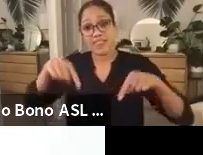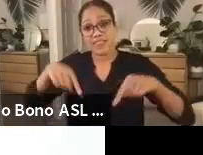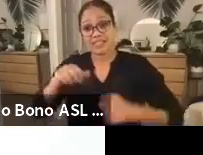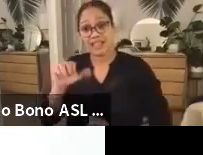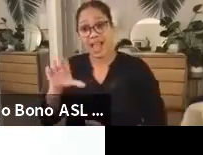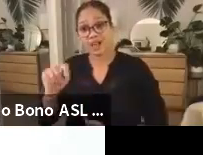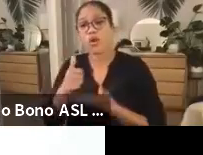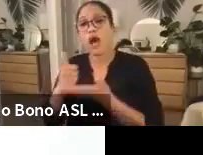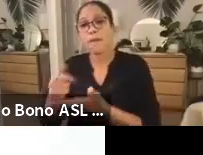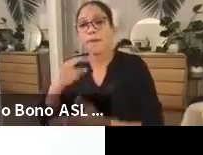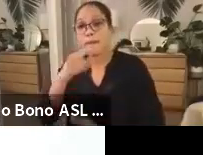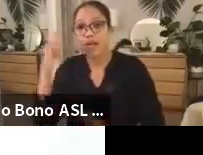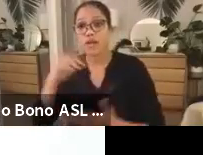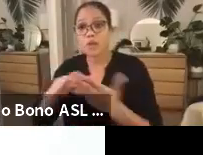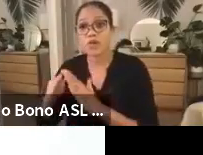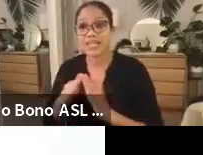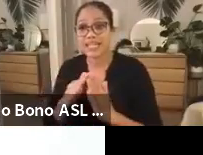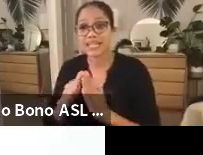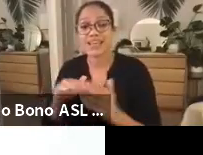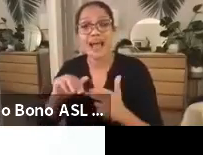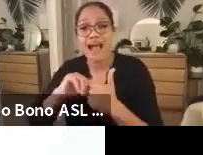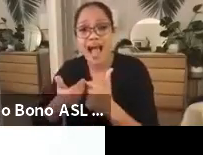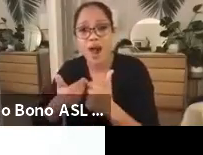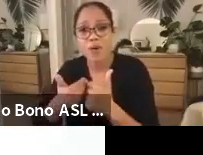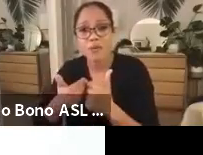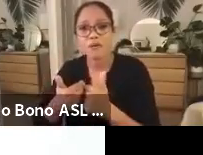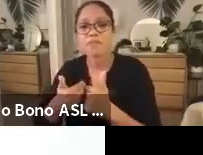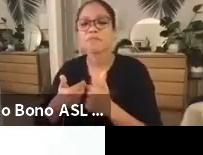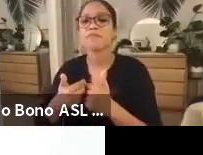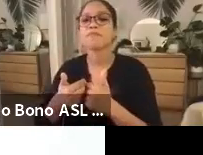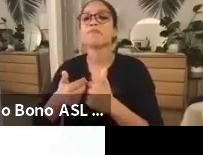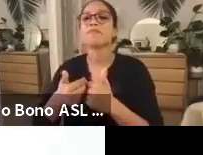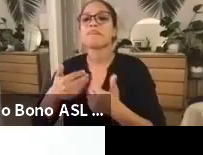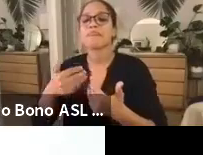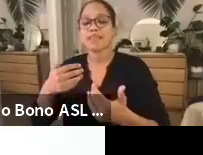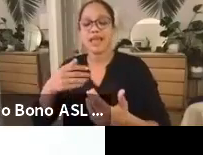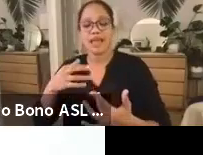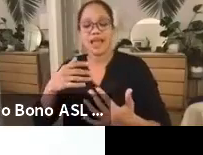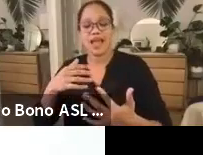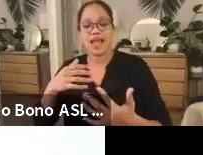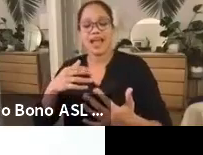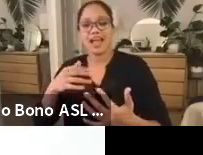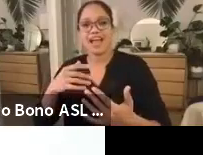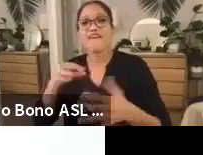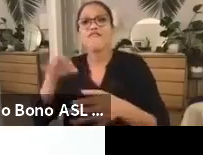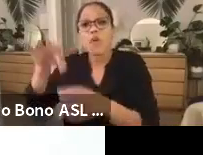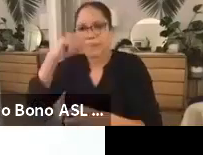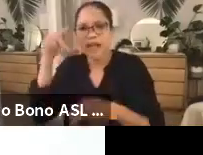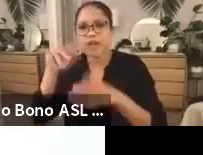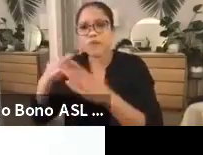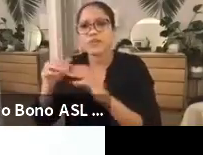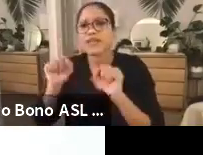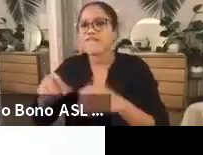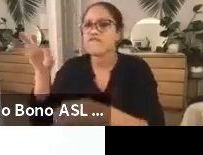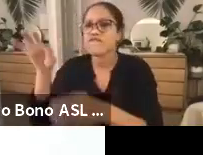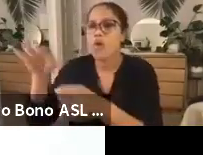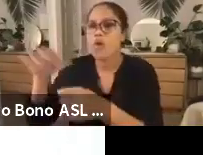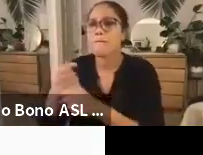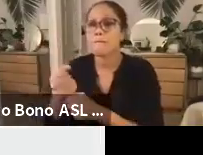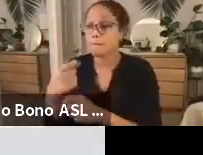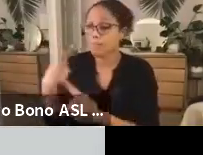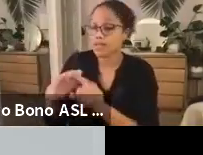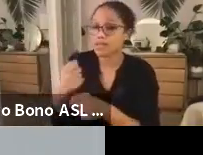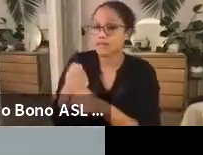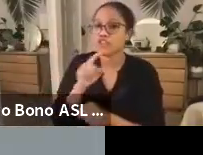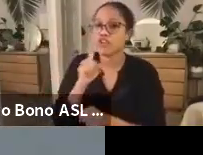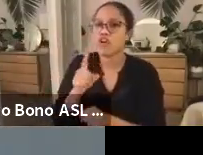strengthening voting rights and ensuring that all Americans Americans are able to have a voice in our democracy.